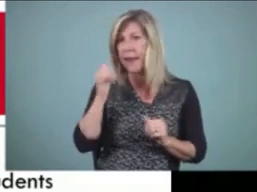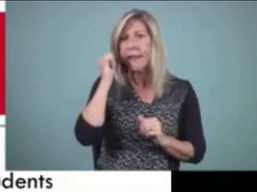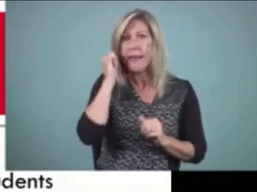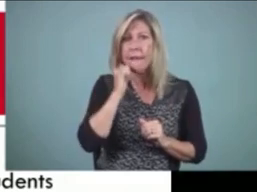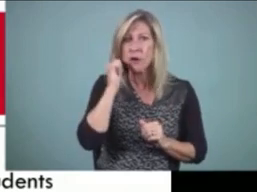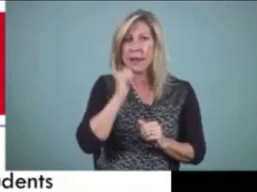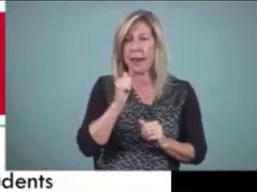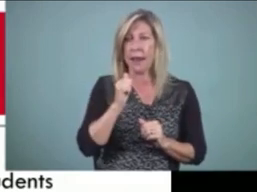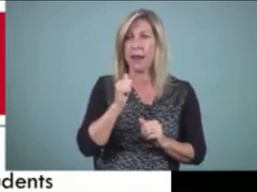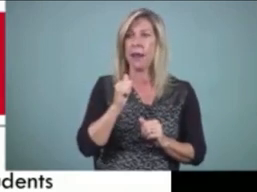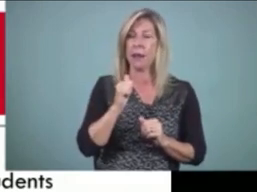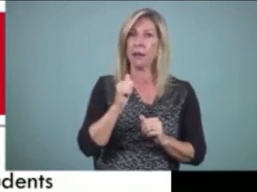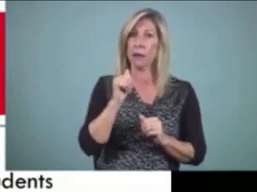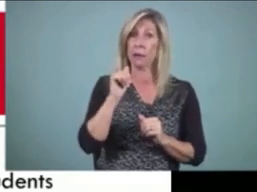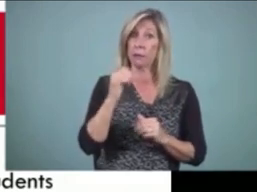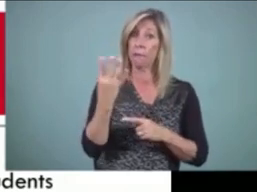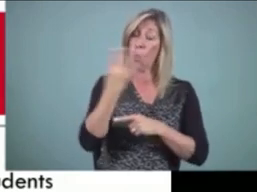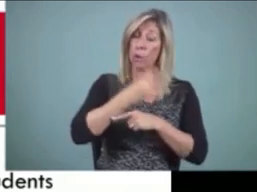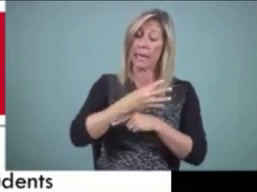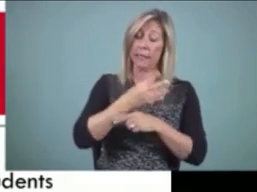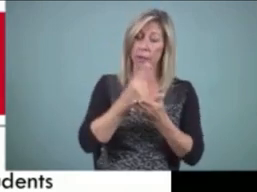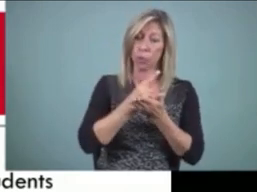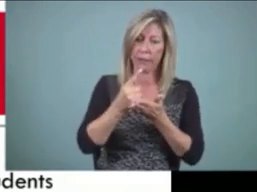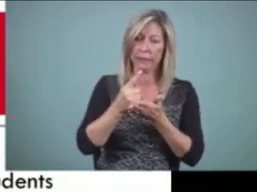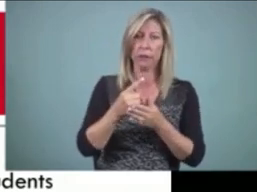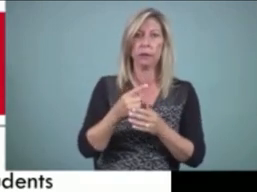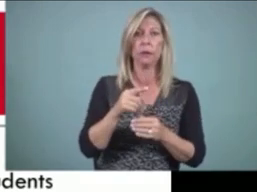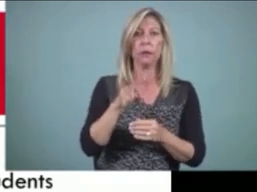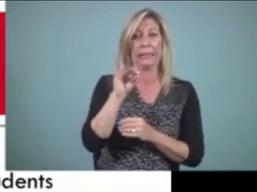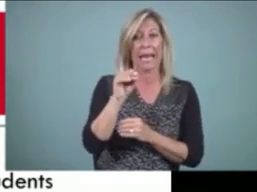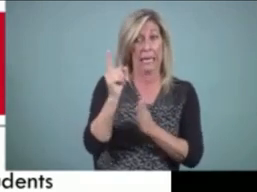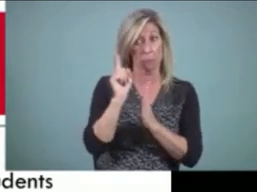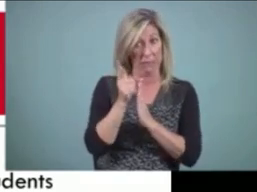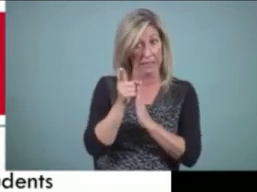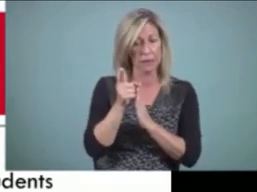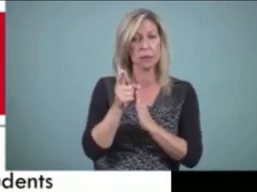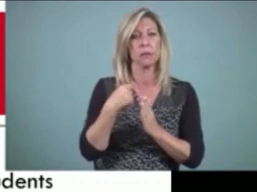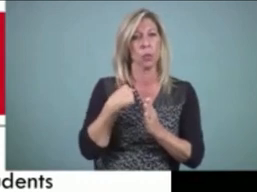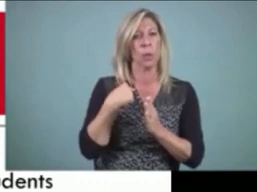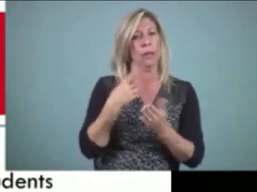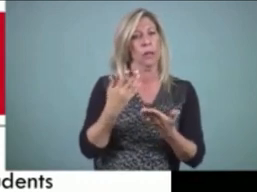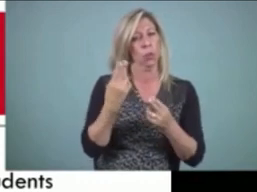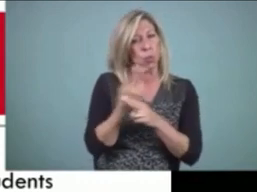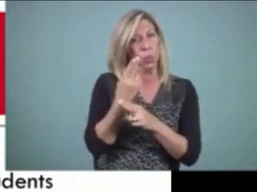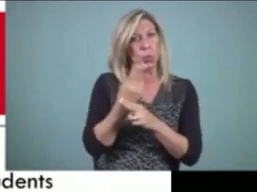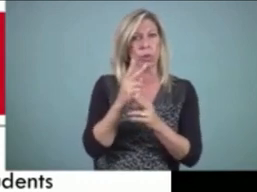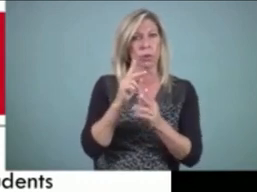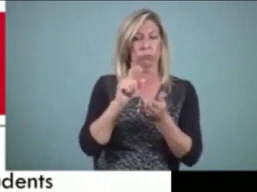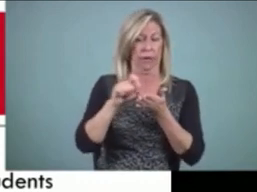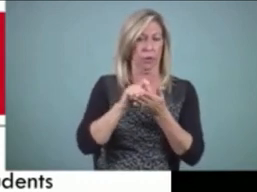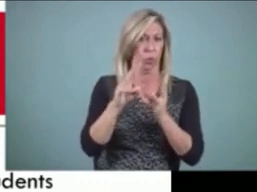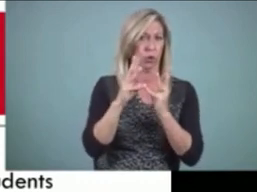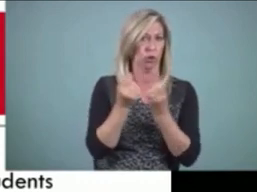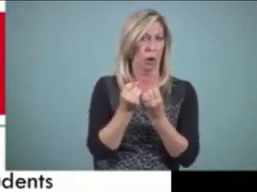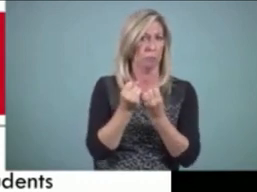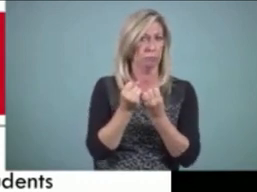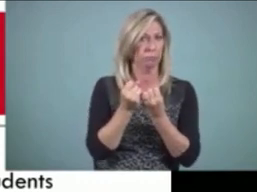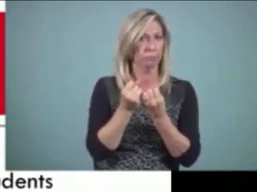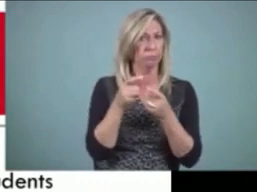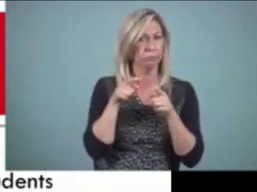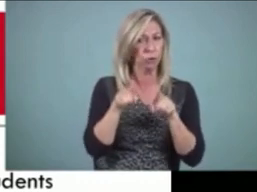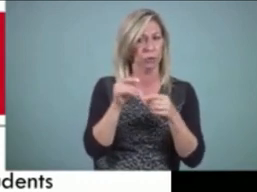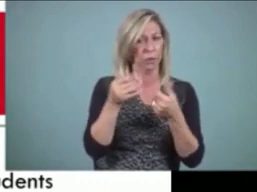in this integrated program. And what you'll see in the video that's going to come up in a second are this